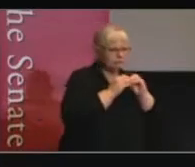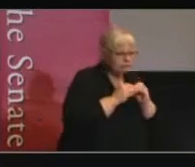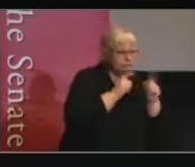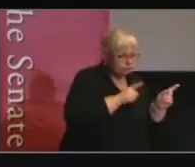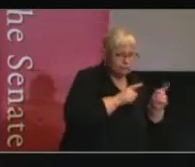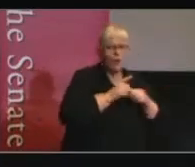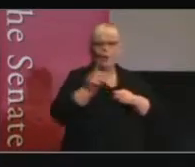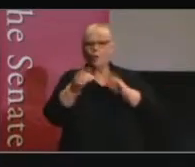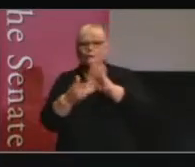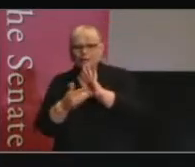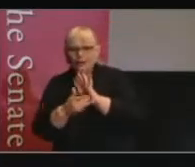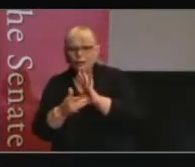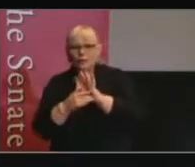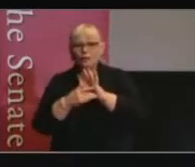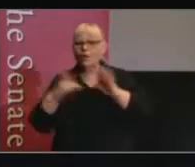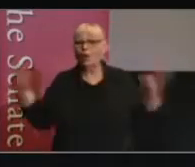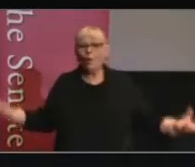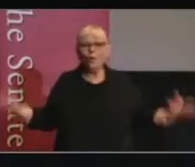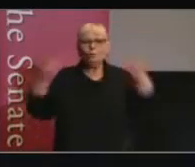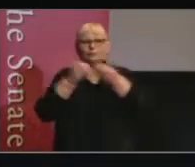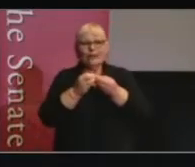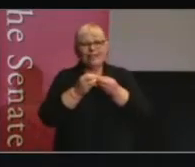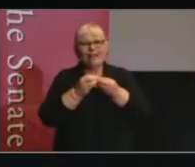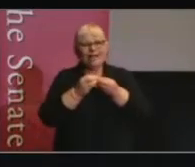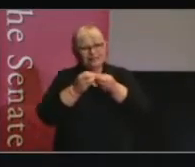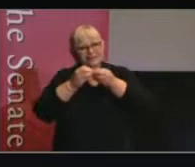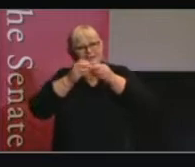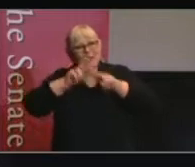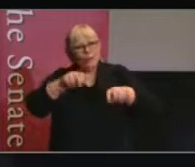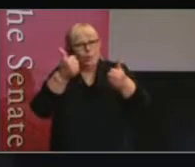idea of being technical and scrutiny focused.